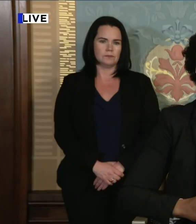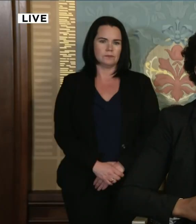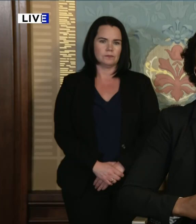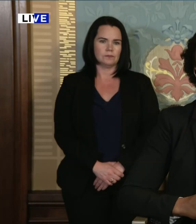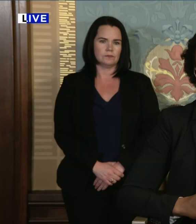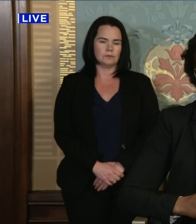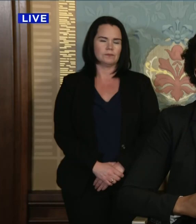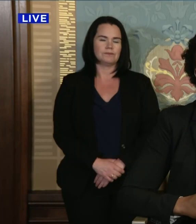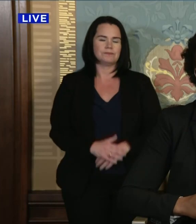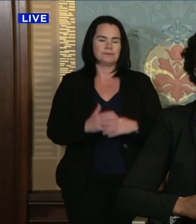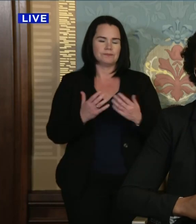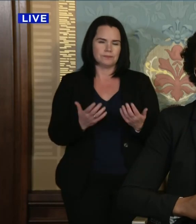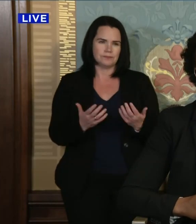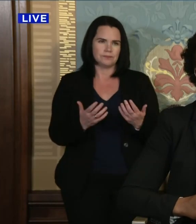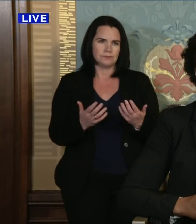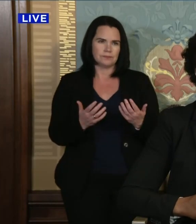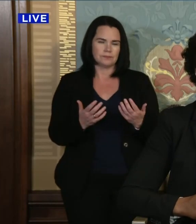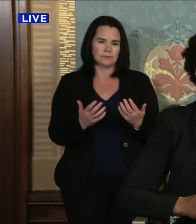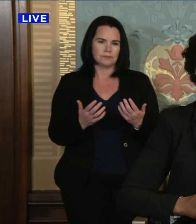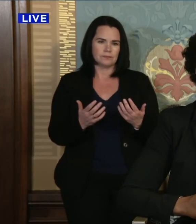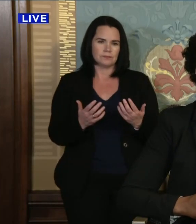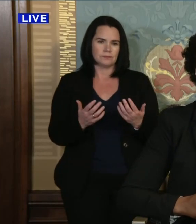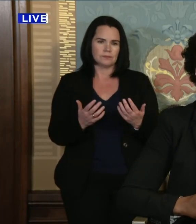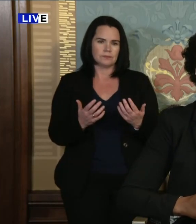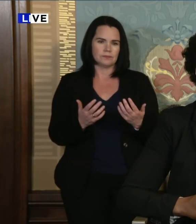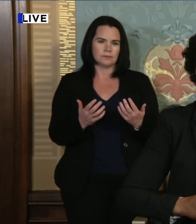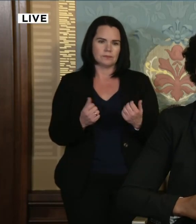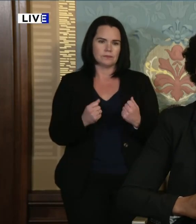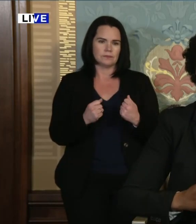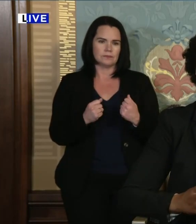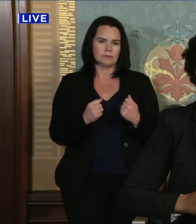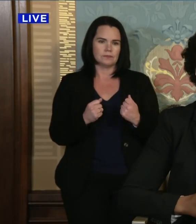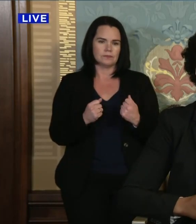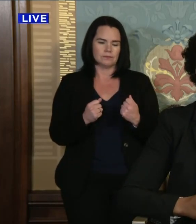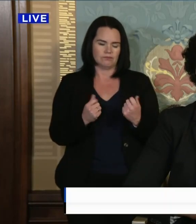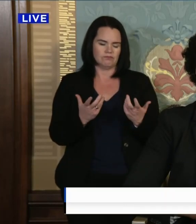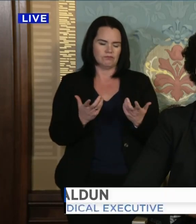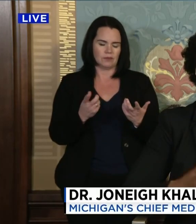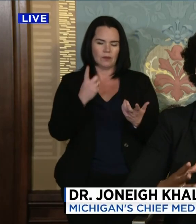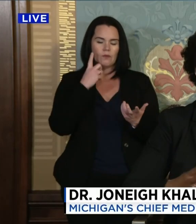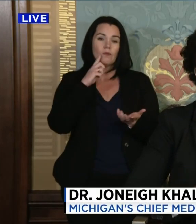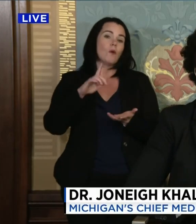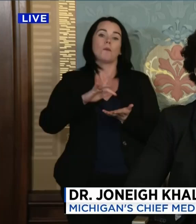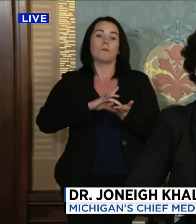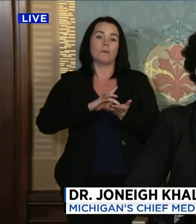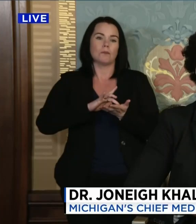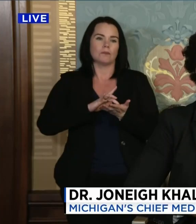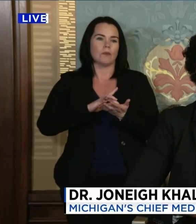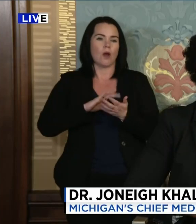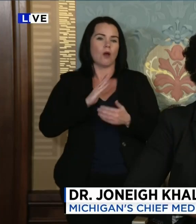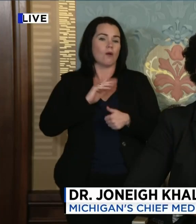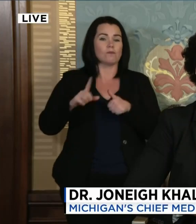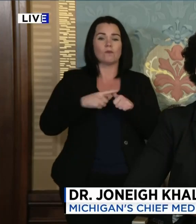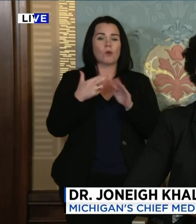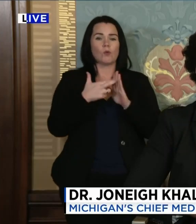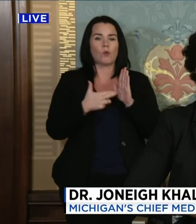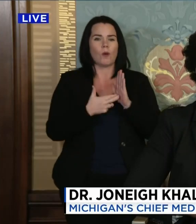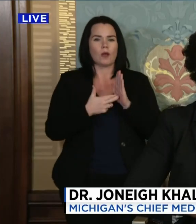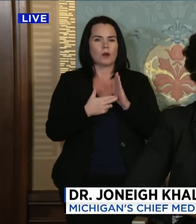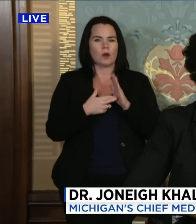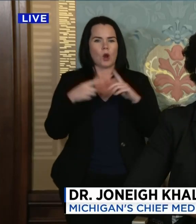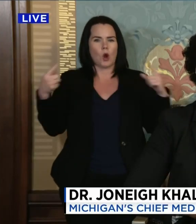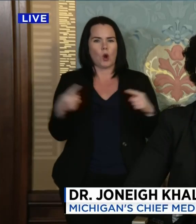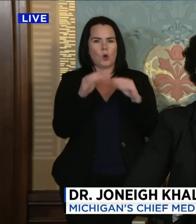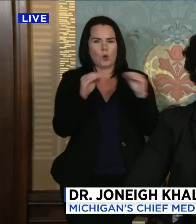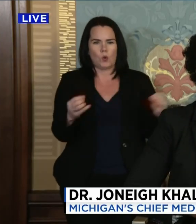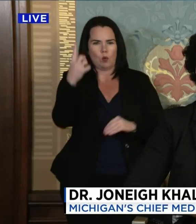Dr. though it may not have FDA proof. in medicine, and certainly, uh, first do no harm. So you certainly, as a practicing